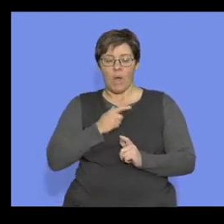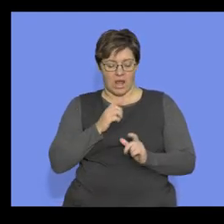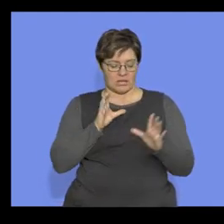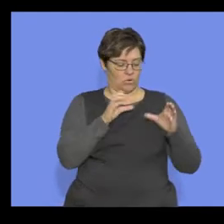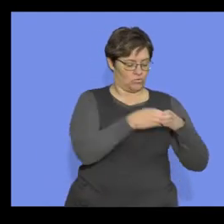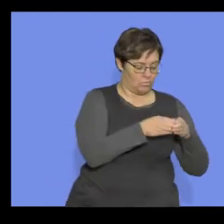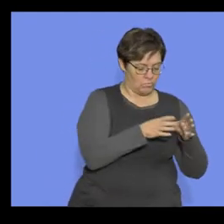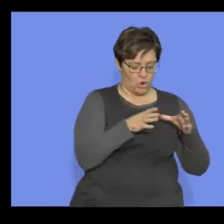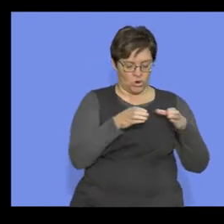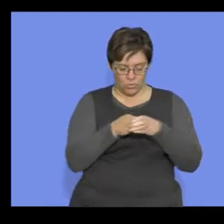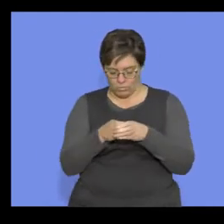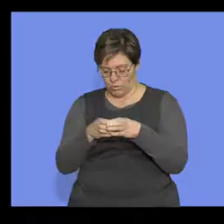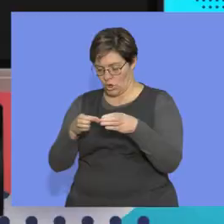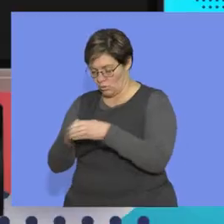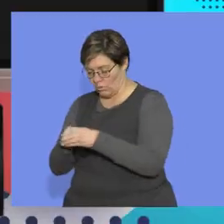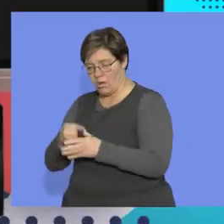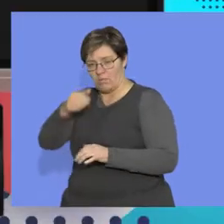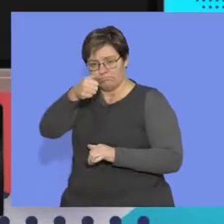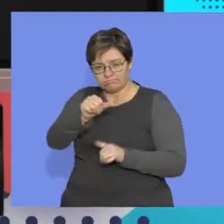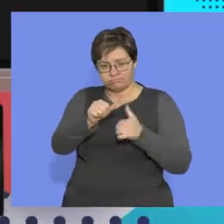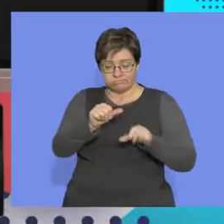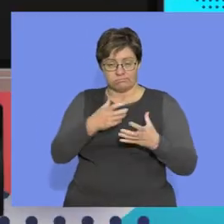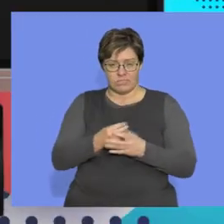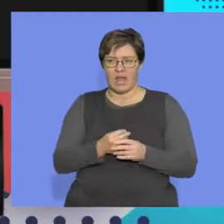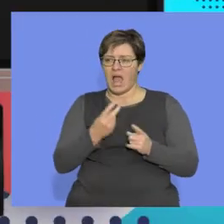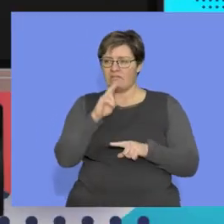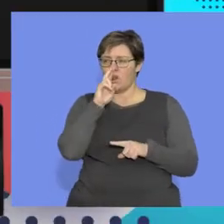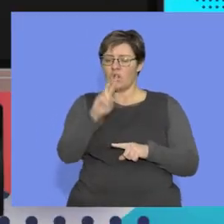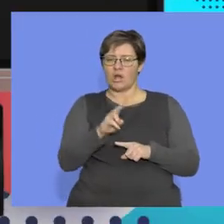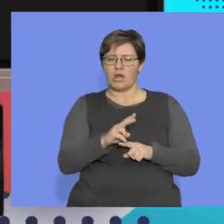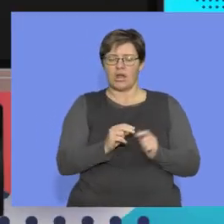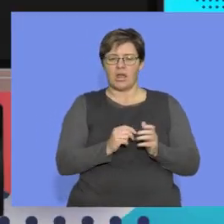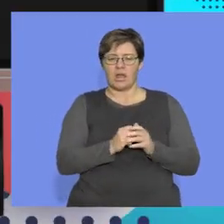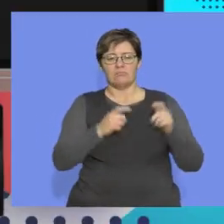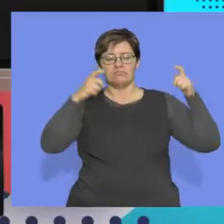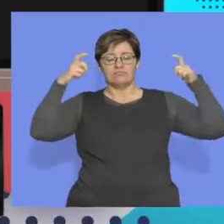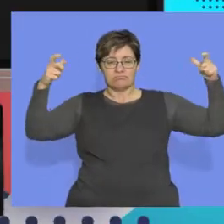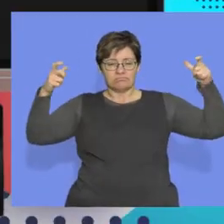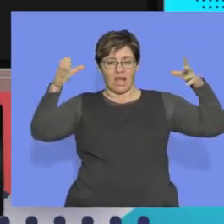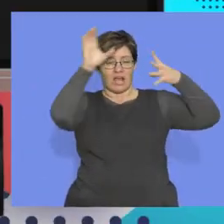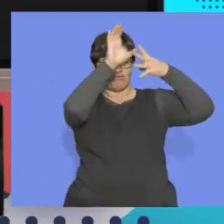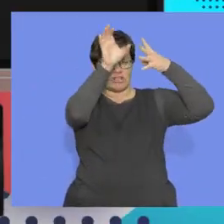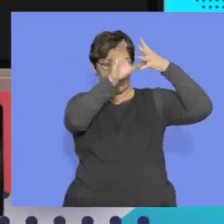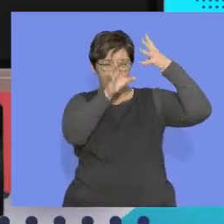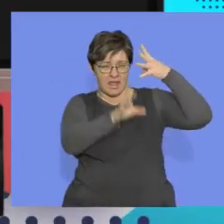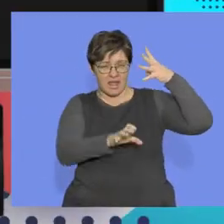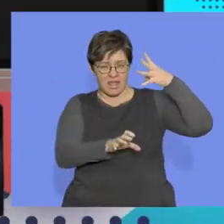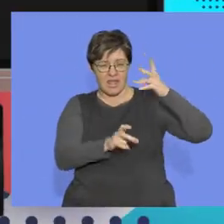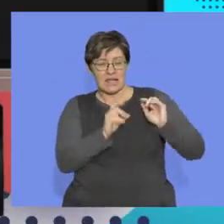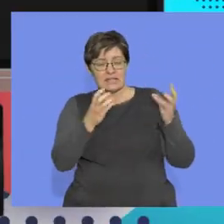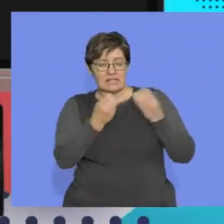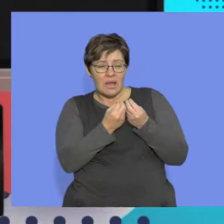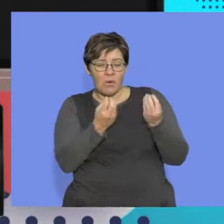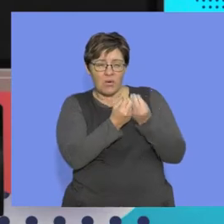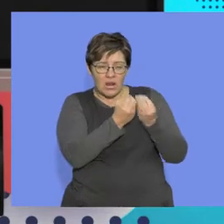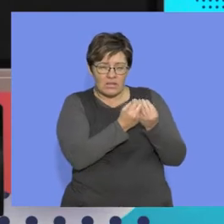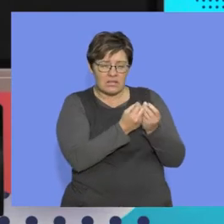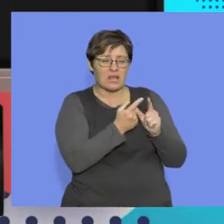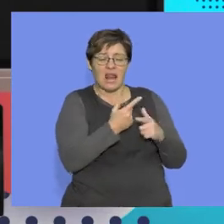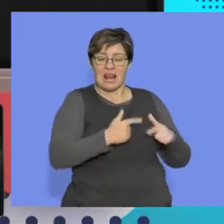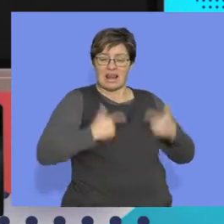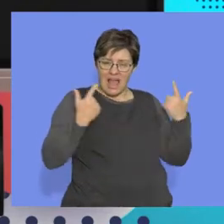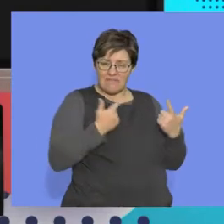in order. Okay, so we start off by looking at the criteria. So certain organisms or living